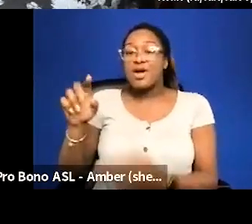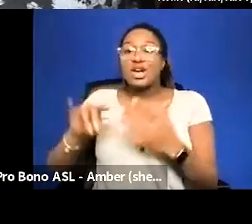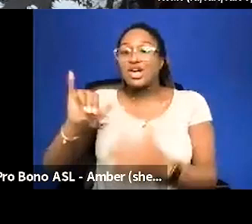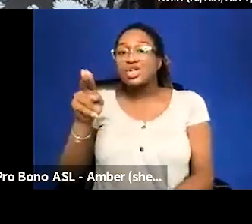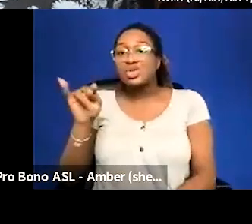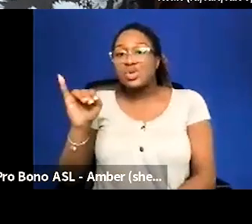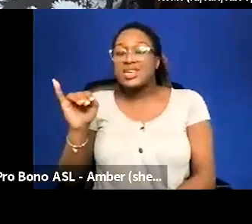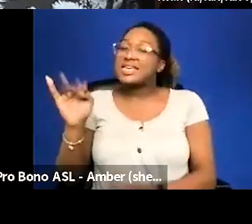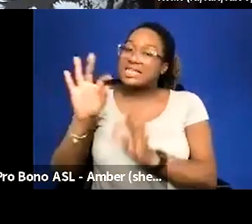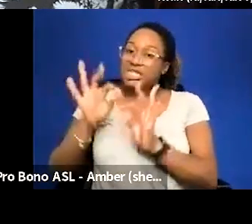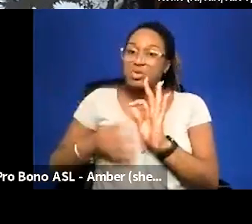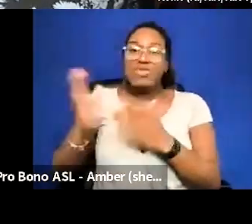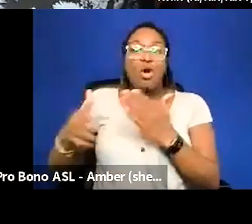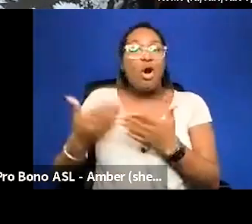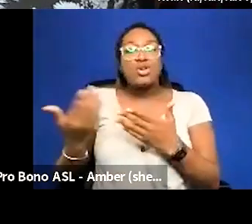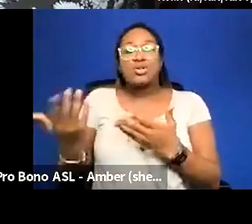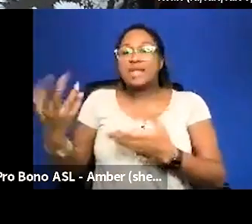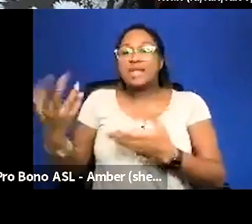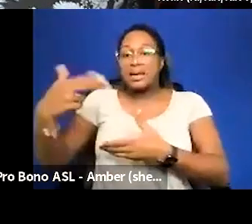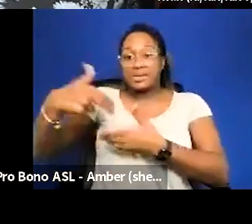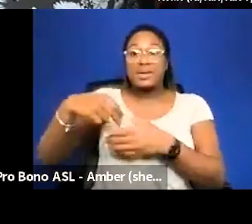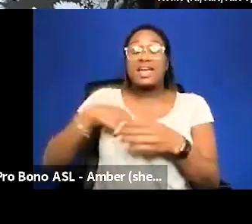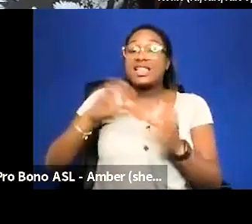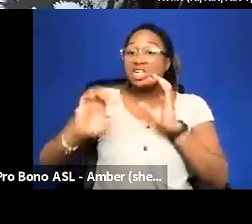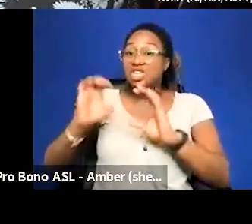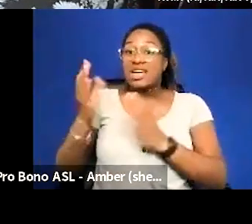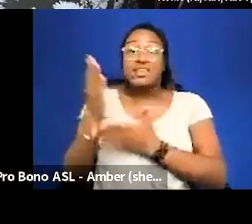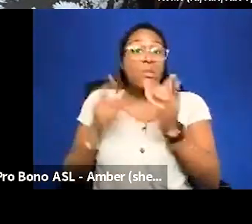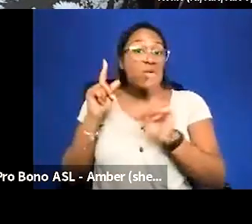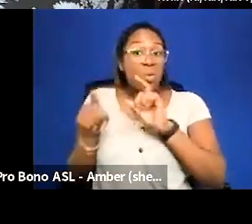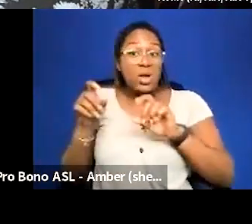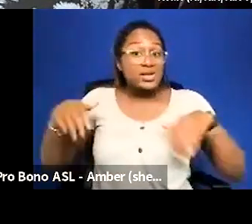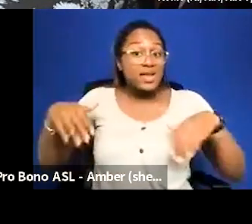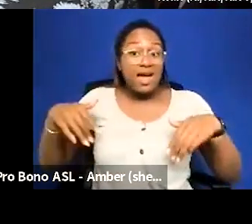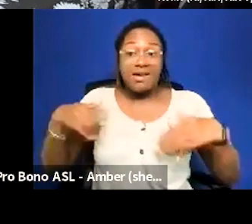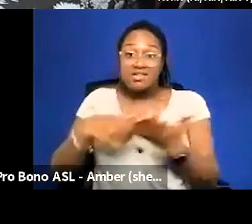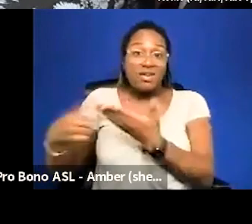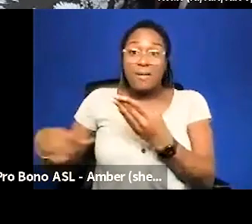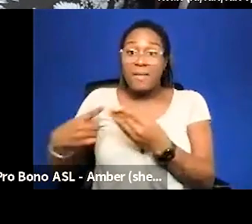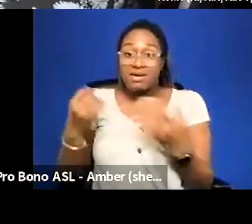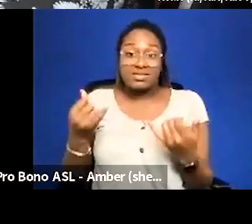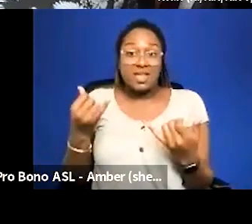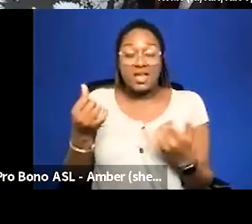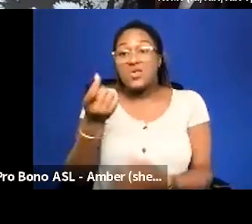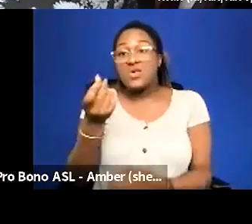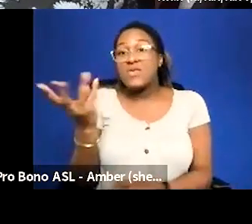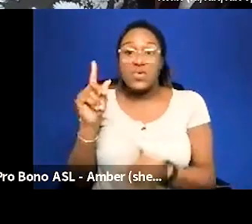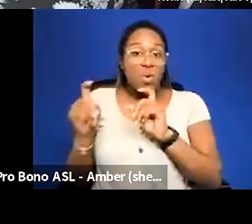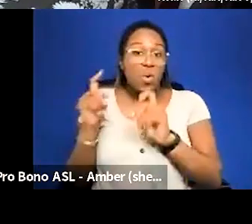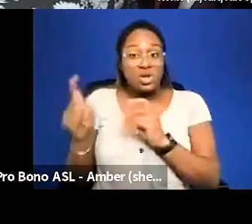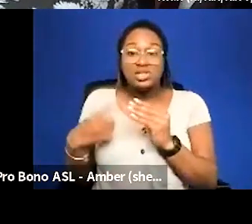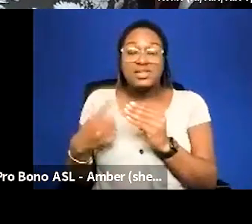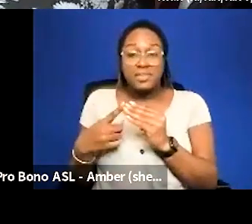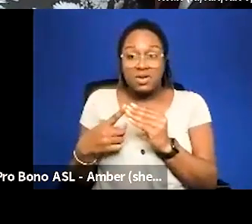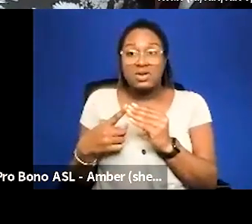of you who actively participated in the chat for some of the questions that we didn't get to today um there were a couple questions about um